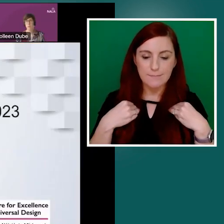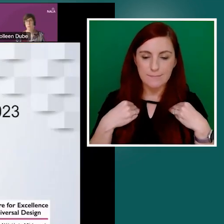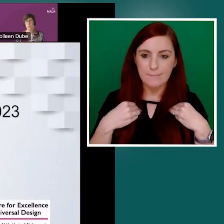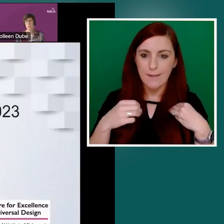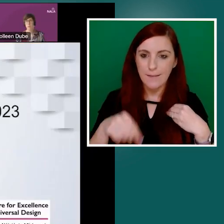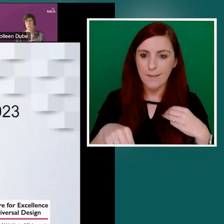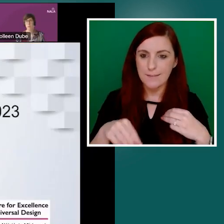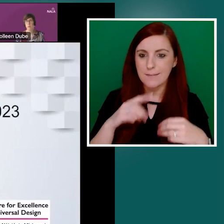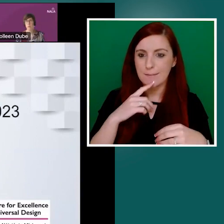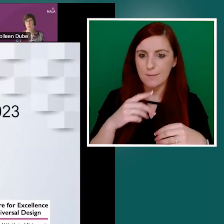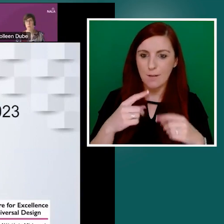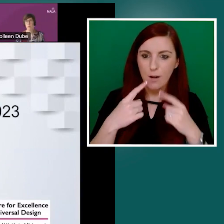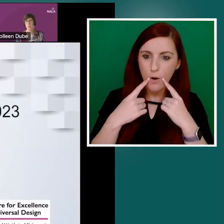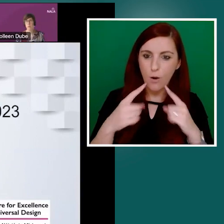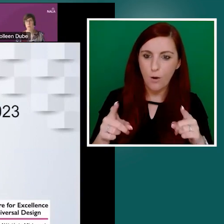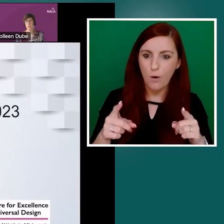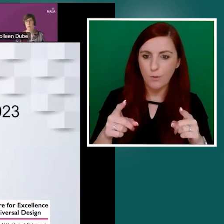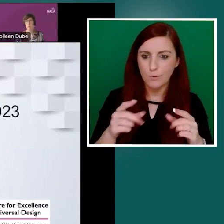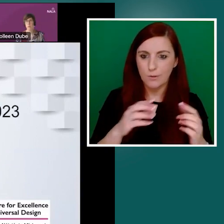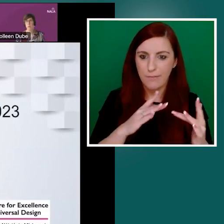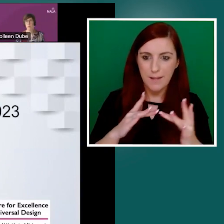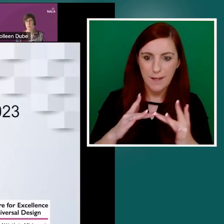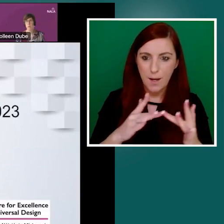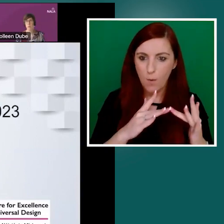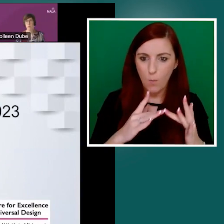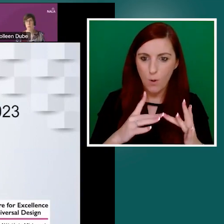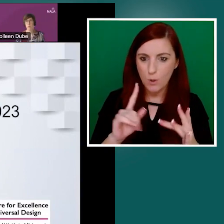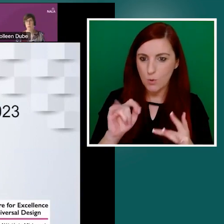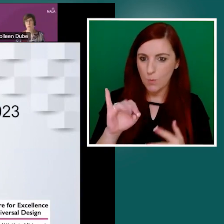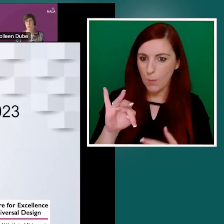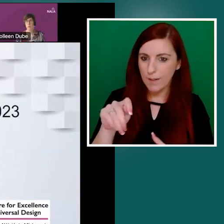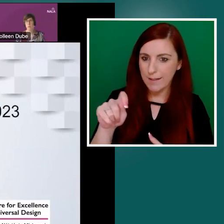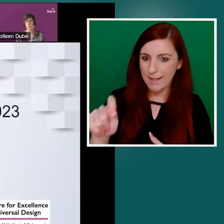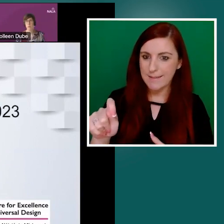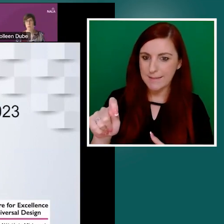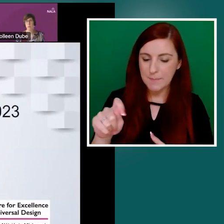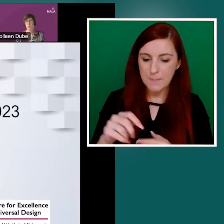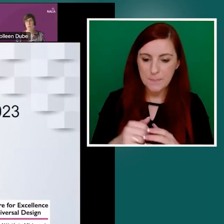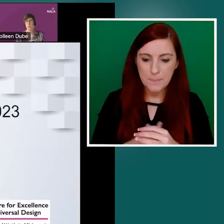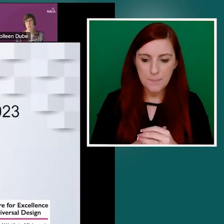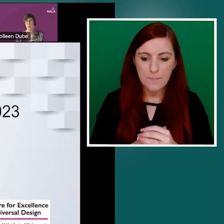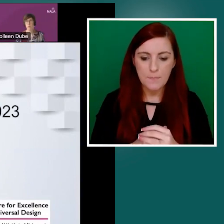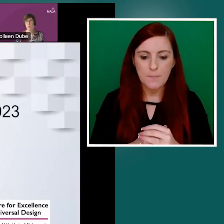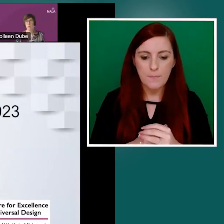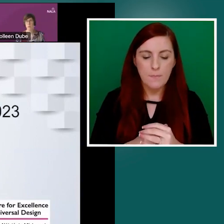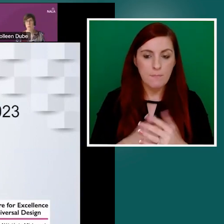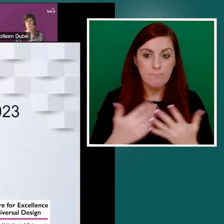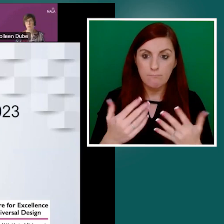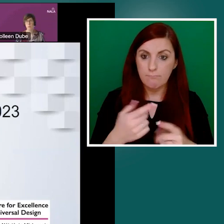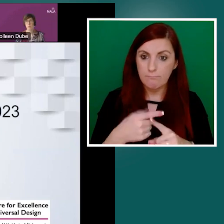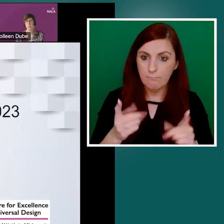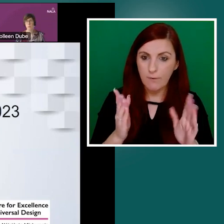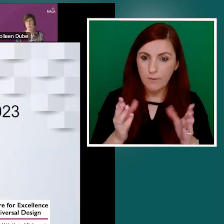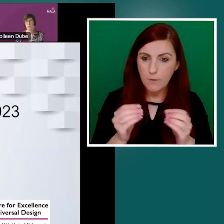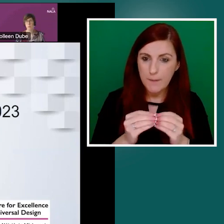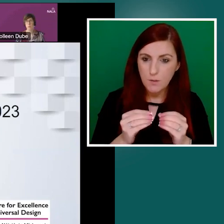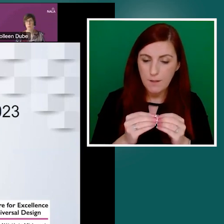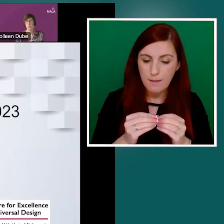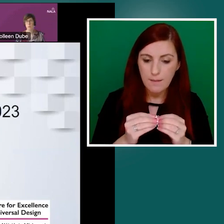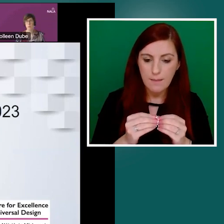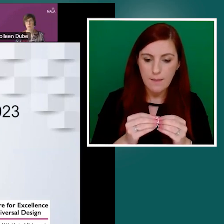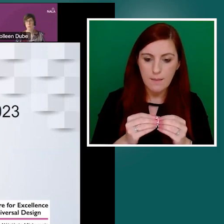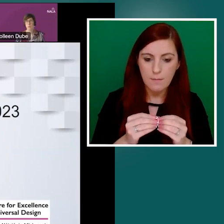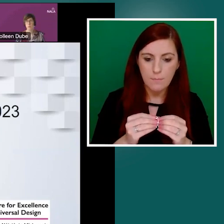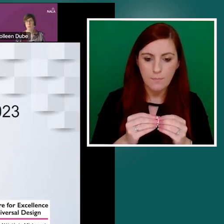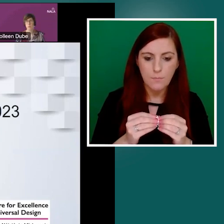newest toolkit. As mentioned, the development of these toolkits have been going on for